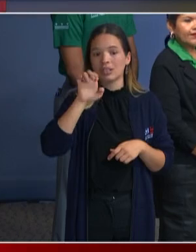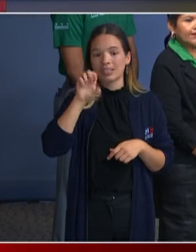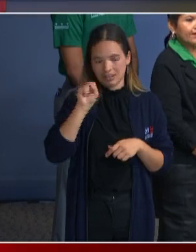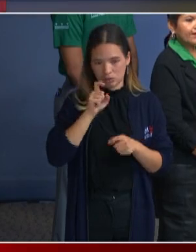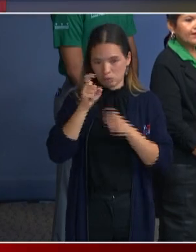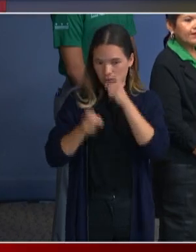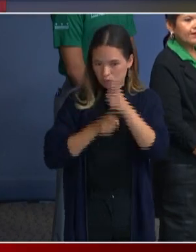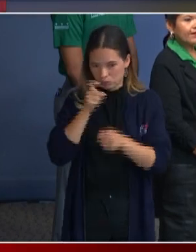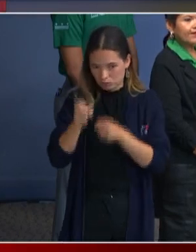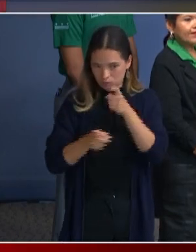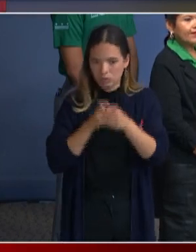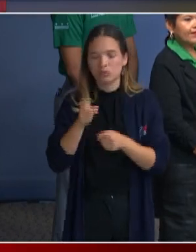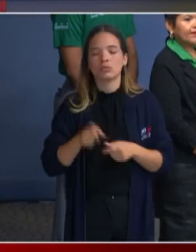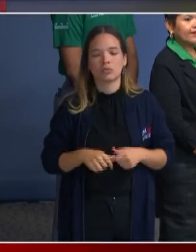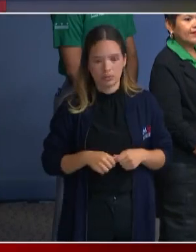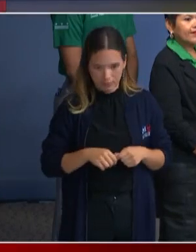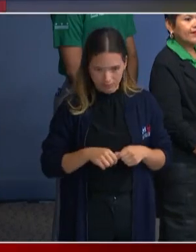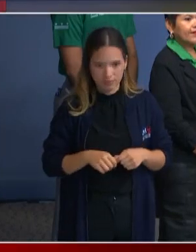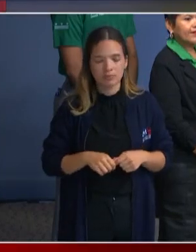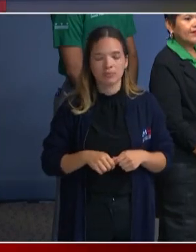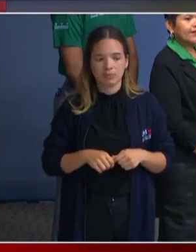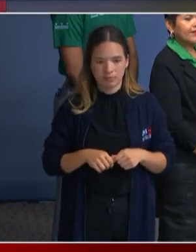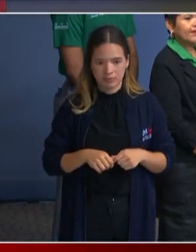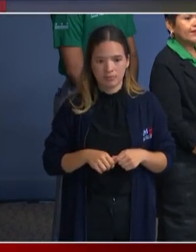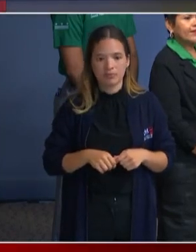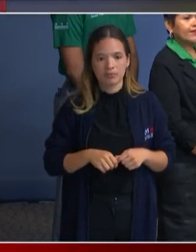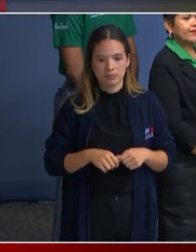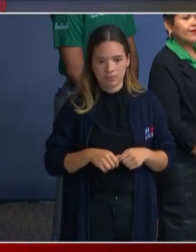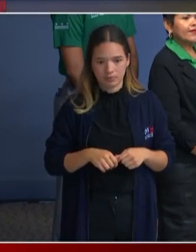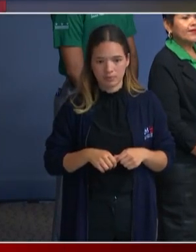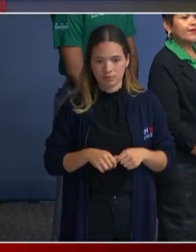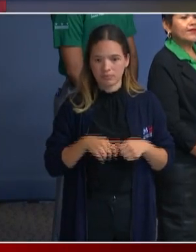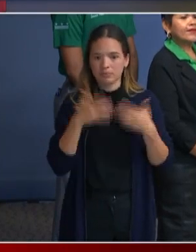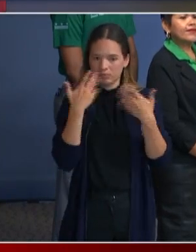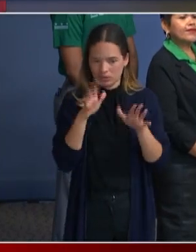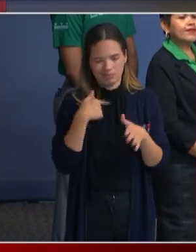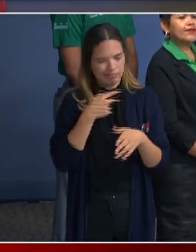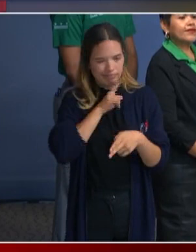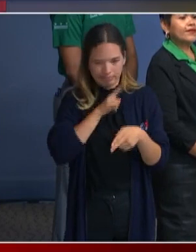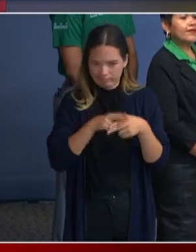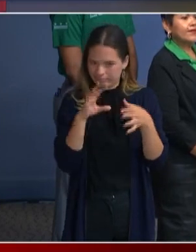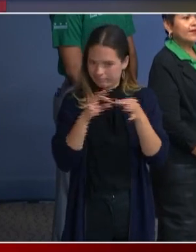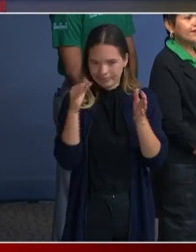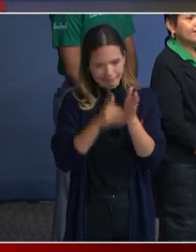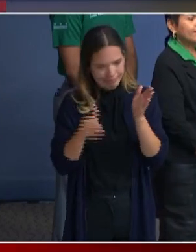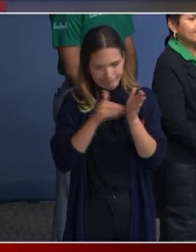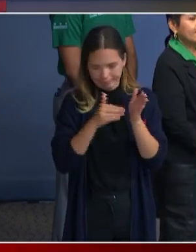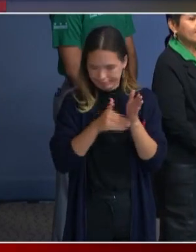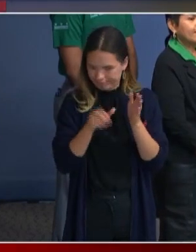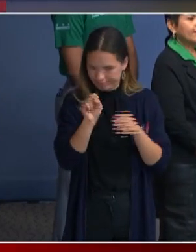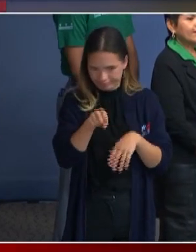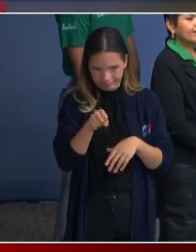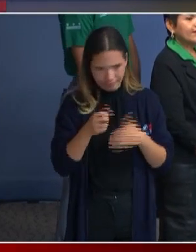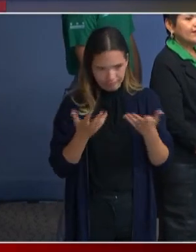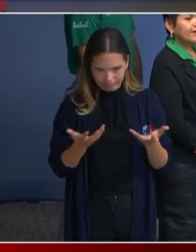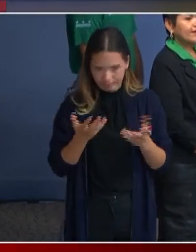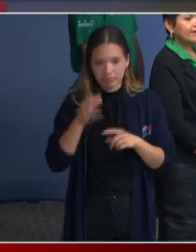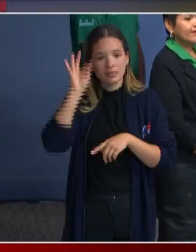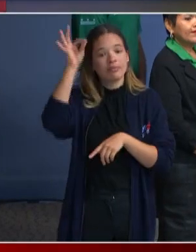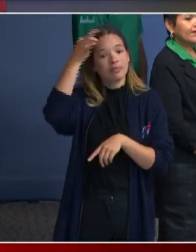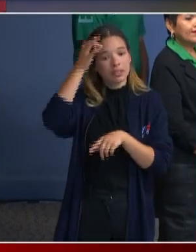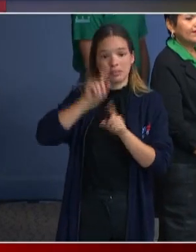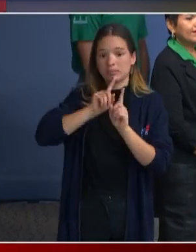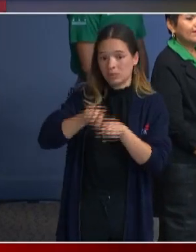of the federal response which I think has been lacking in some